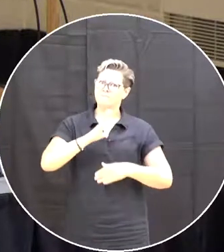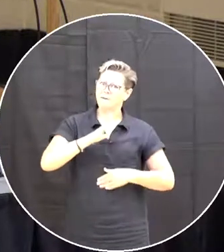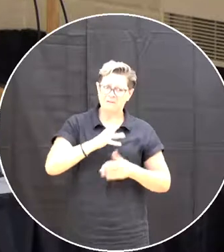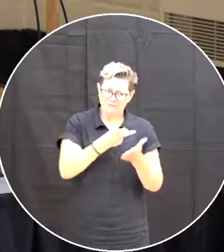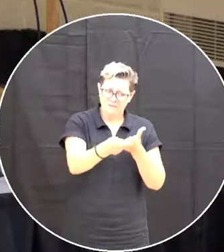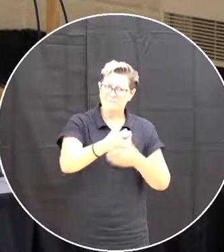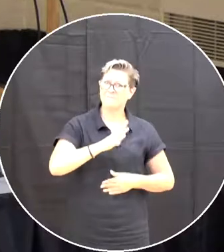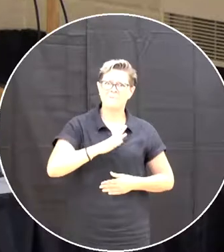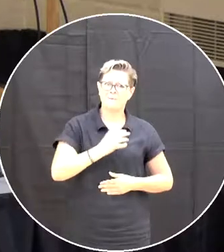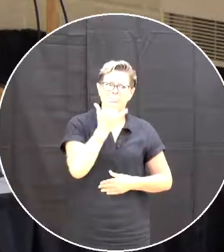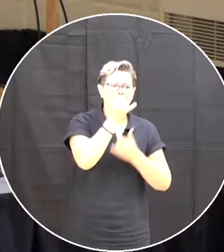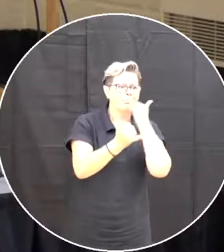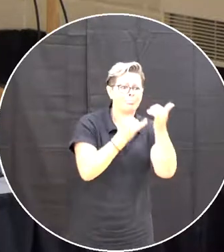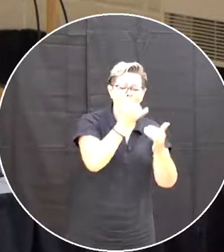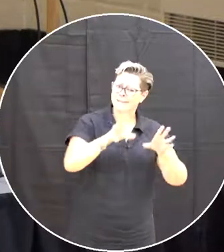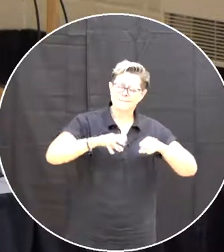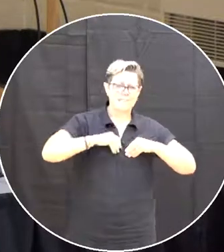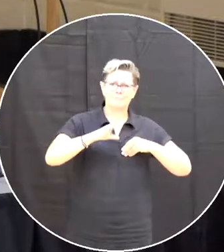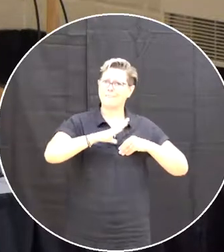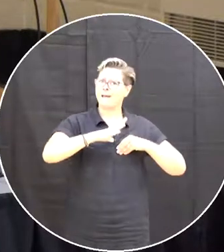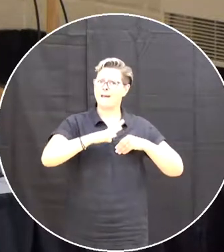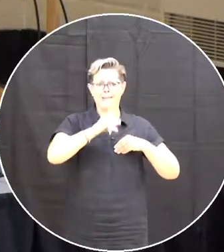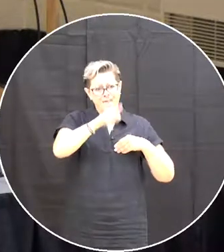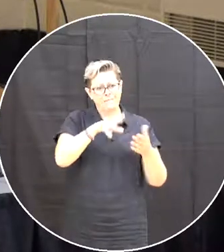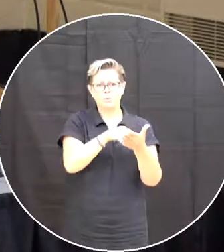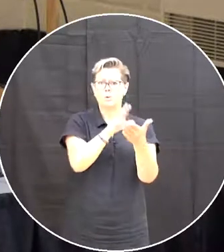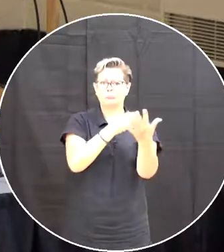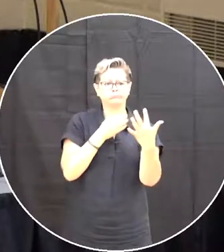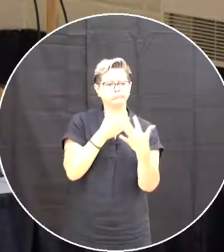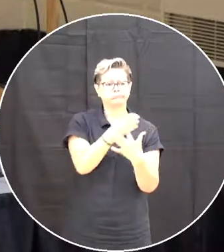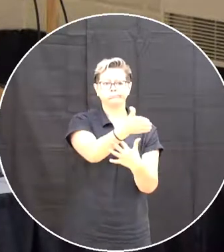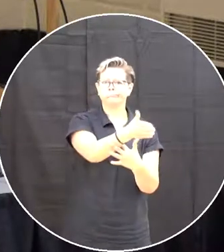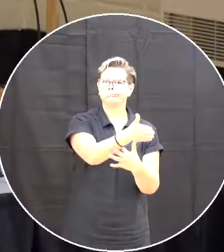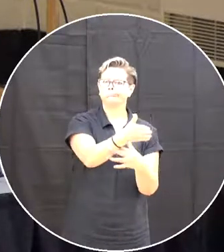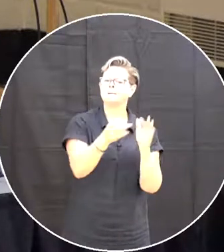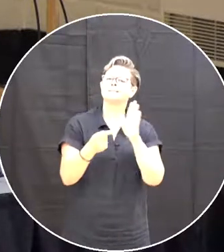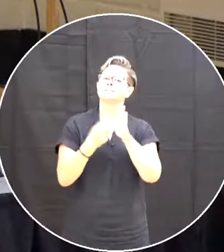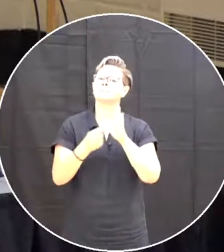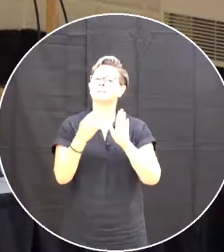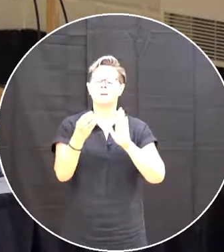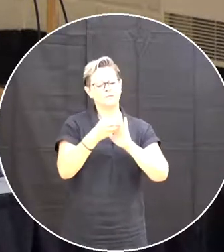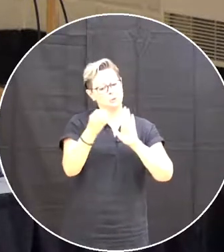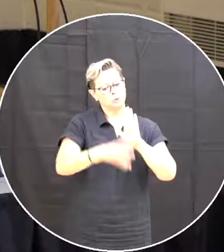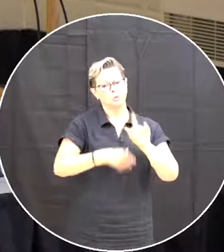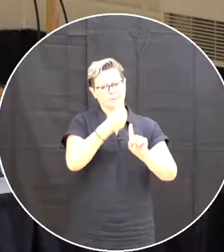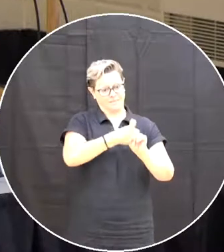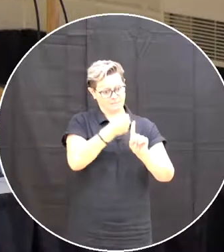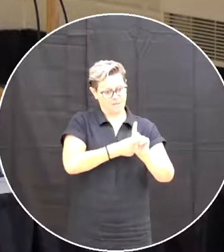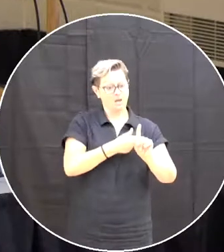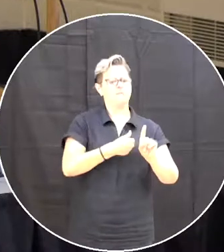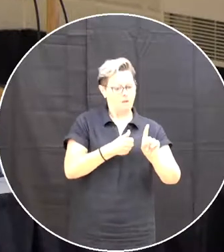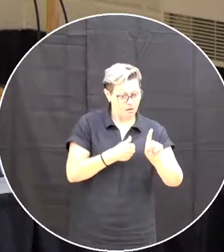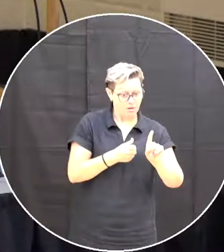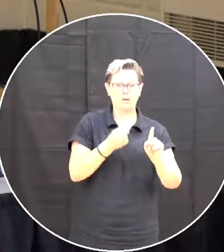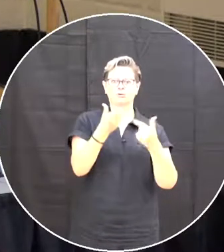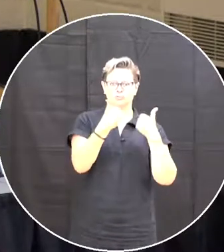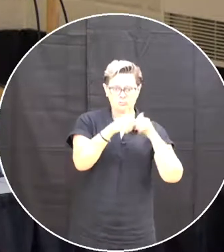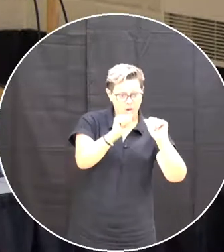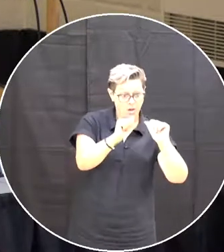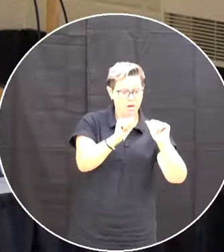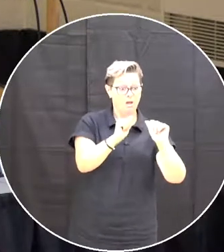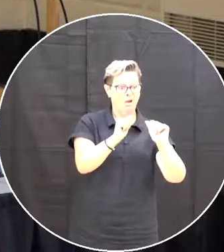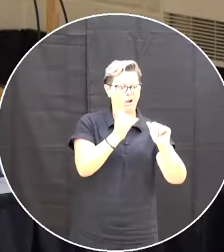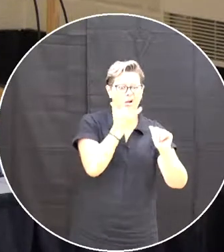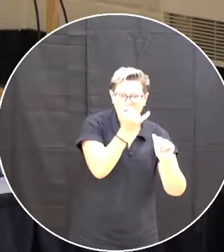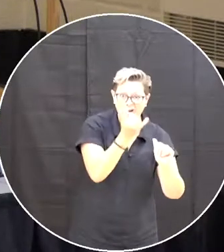So Sometimes Uh The The student voice Is Better for the students To own it Try it Fail